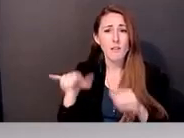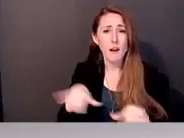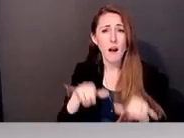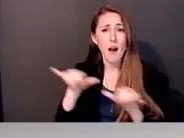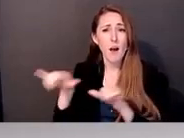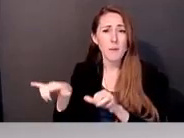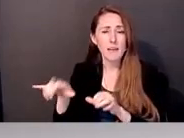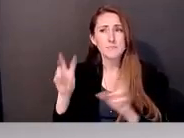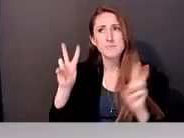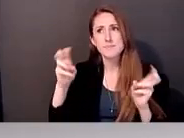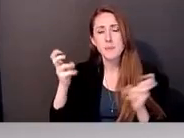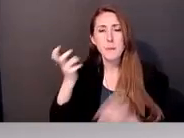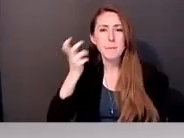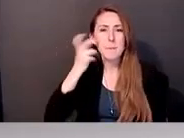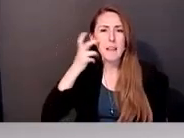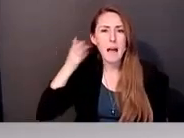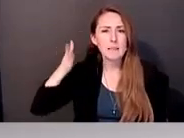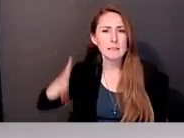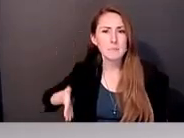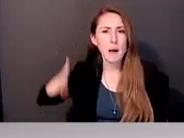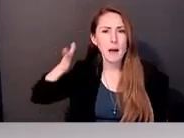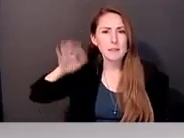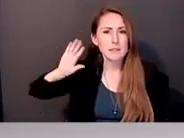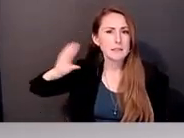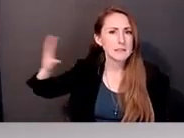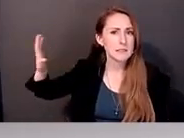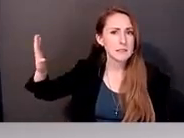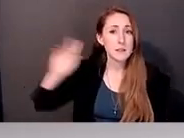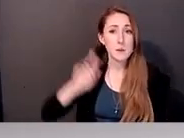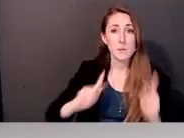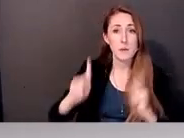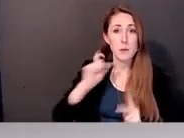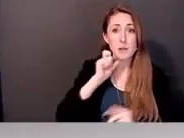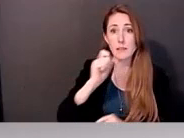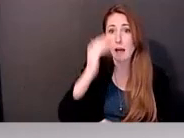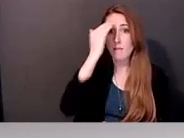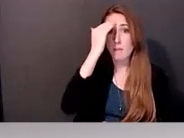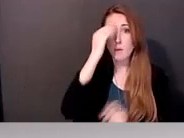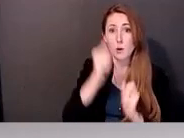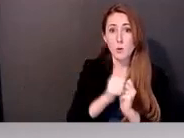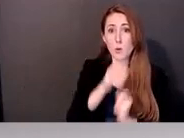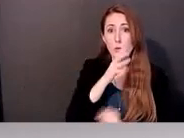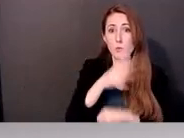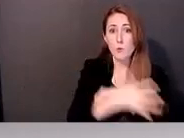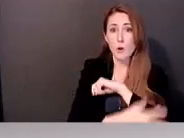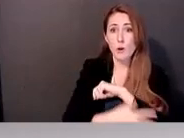people have who are not familiar with rural communities when they approach them or try to reach out to them.